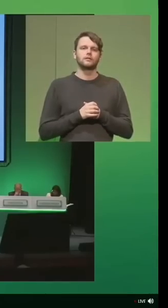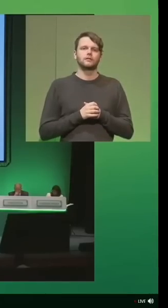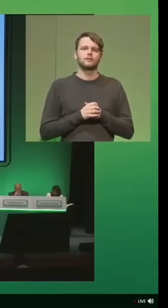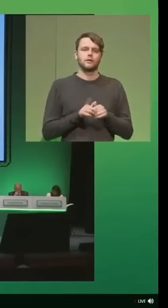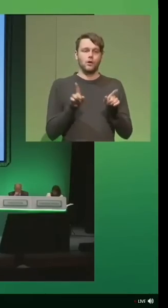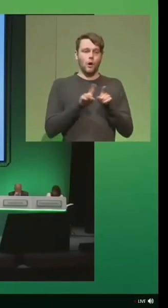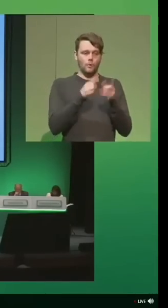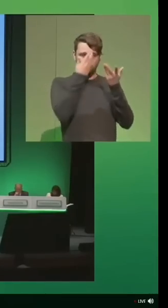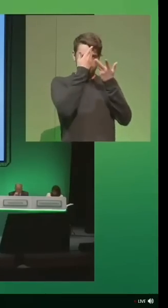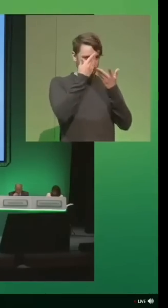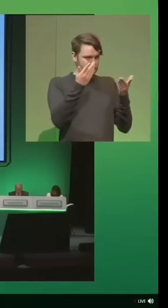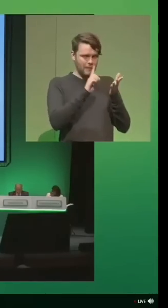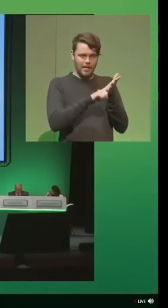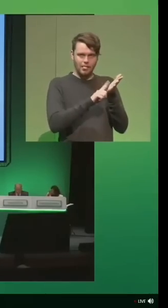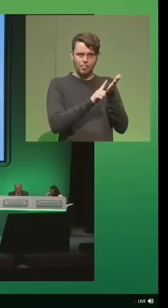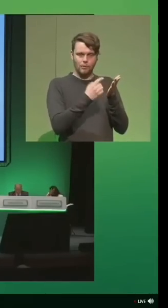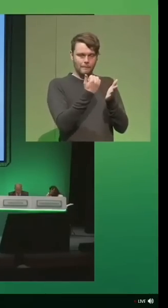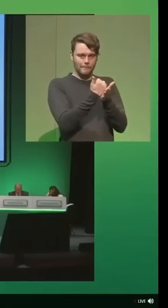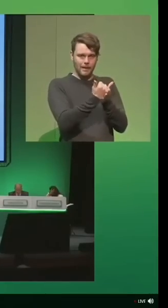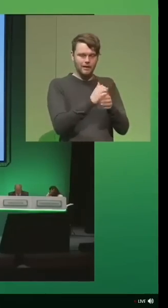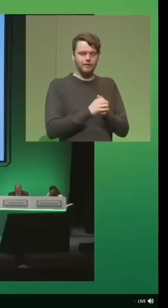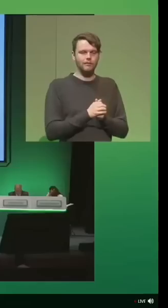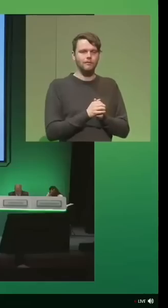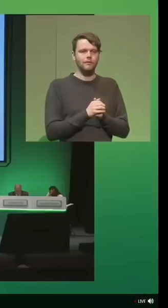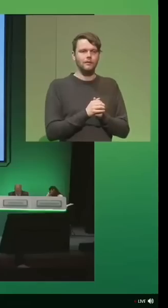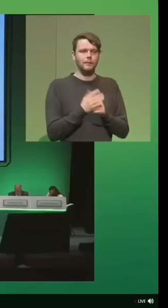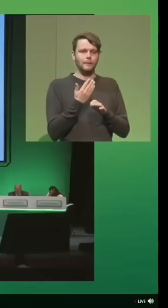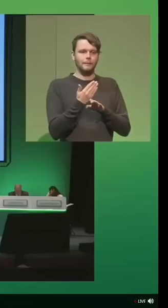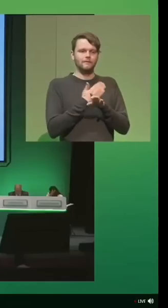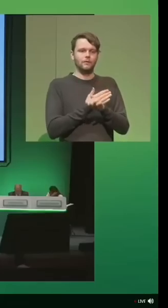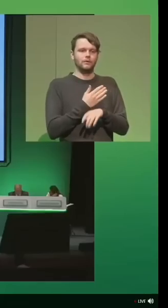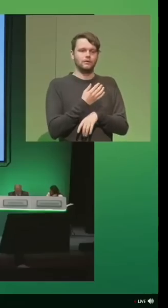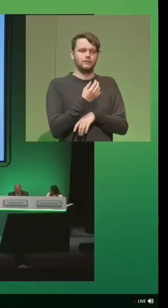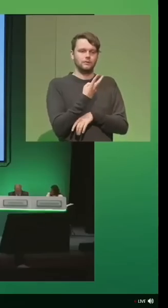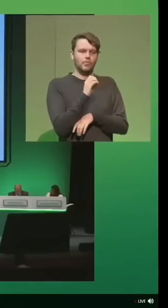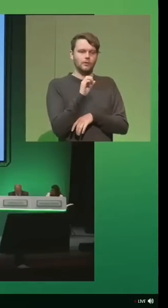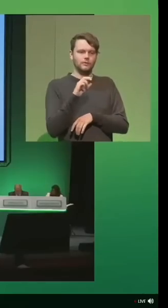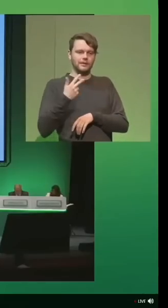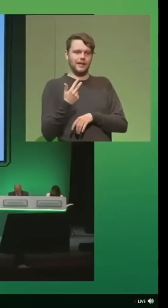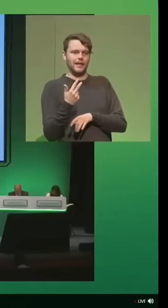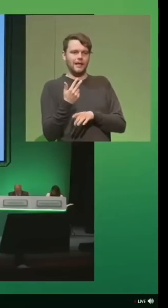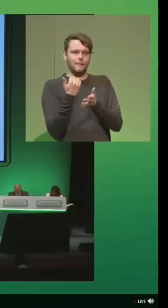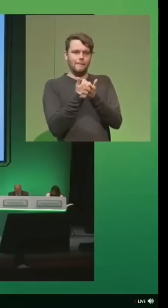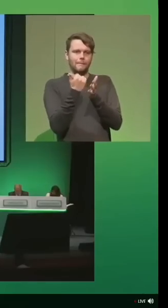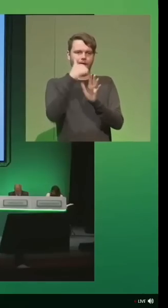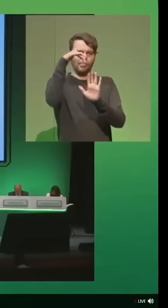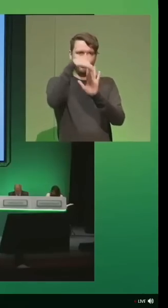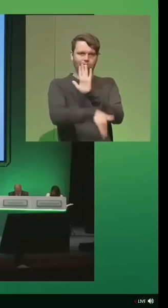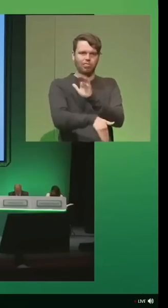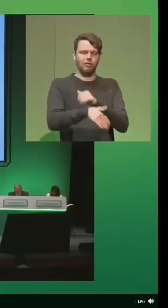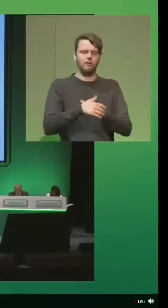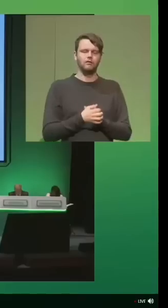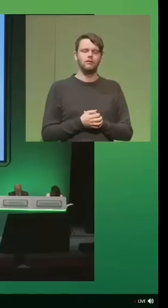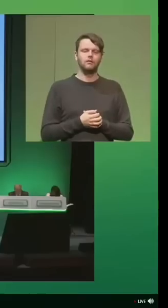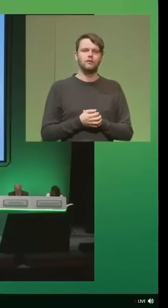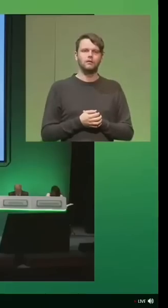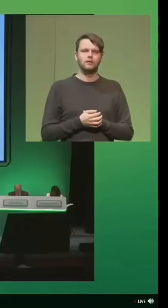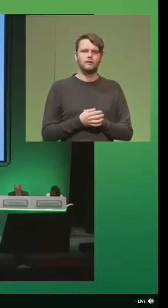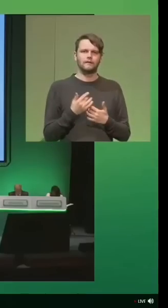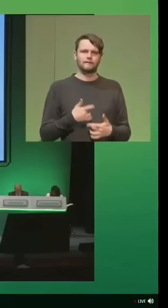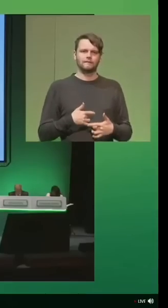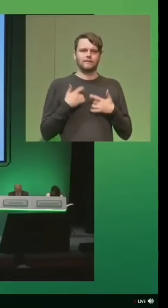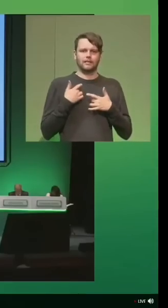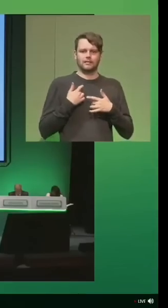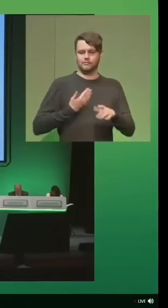always respected Lloyds Bank prior to the 2008 banking crash. Unfortunately, your